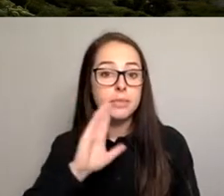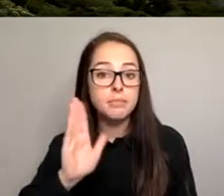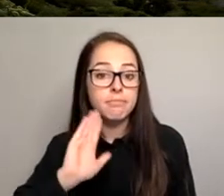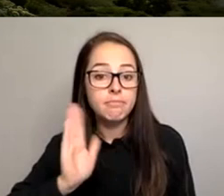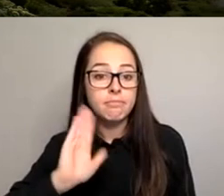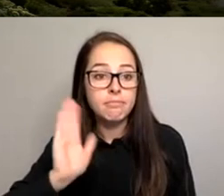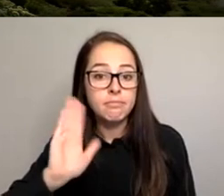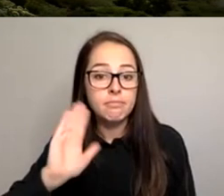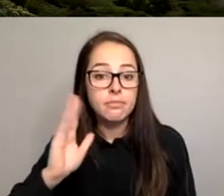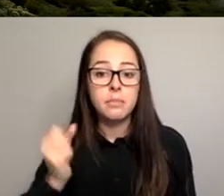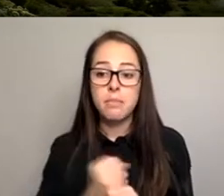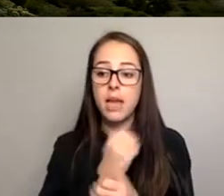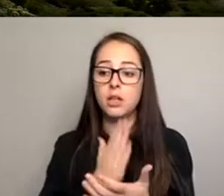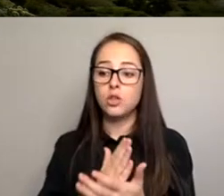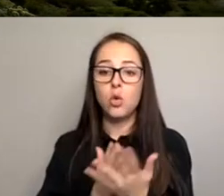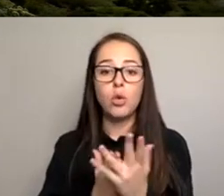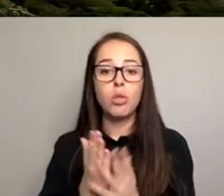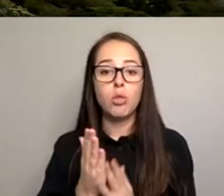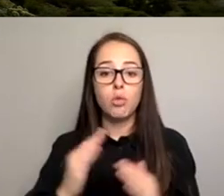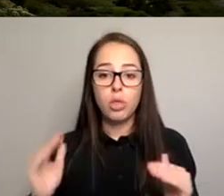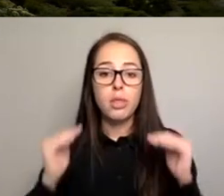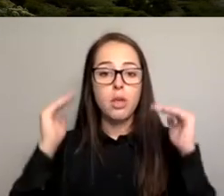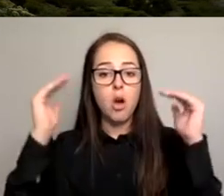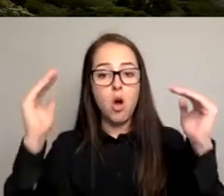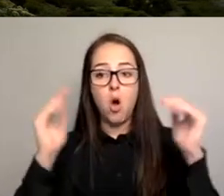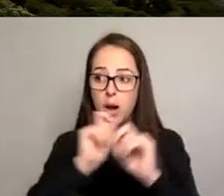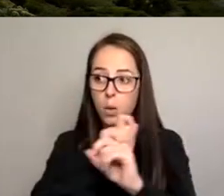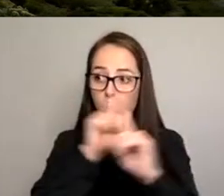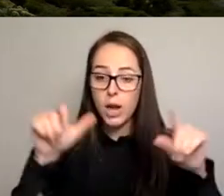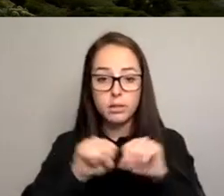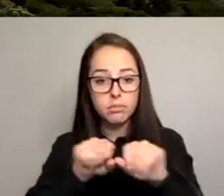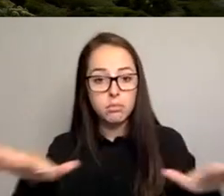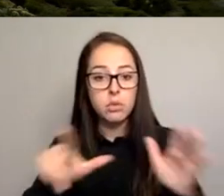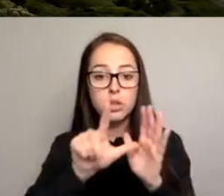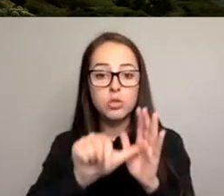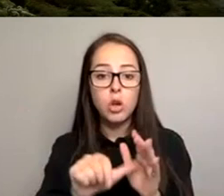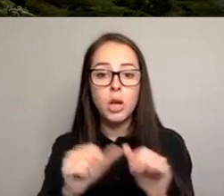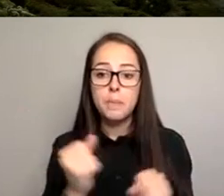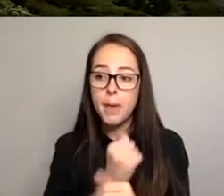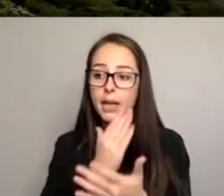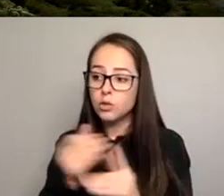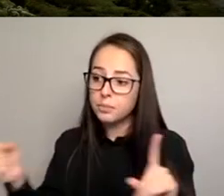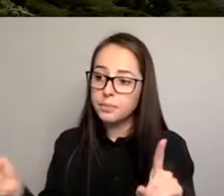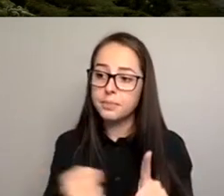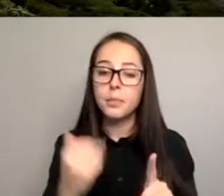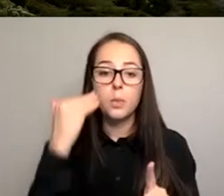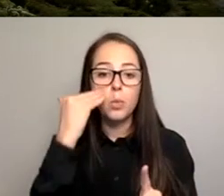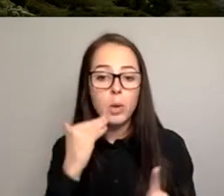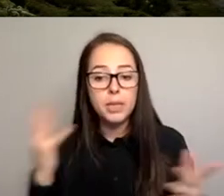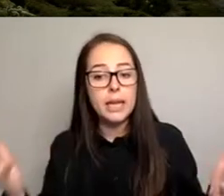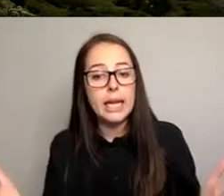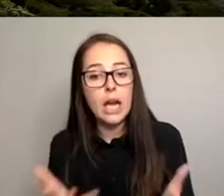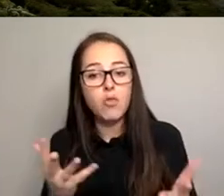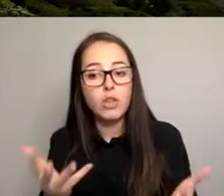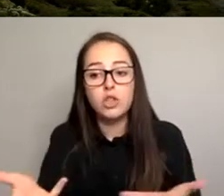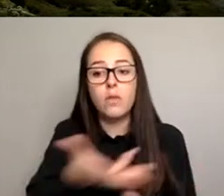profile, awareness raising opportunities to do so in the workplace and really encourage conversations with everyone, they're